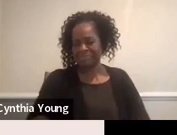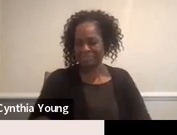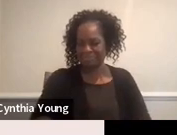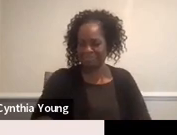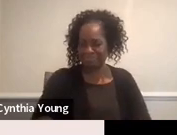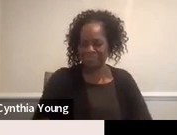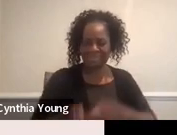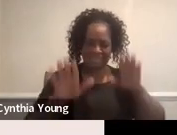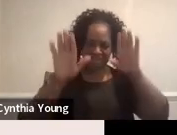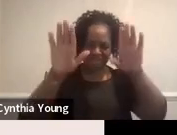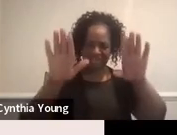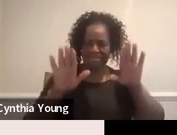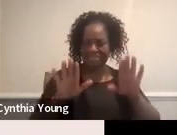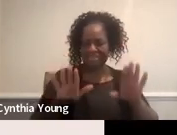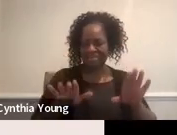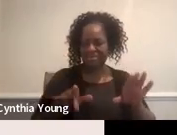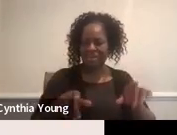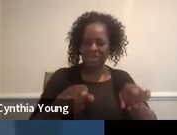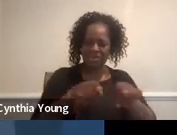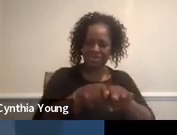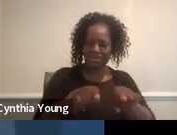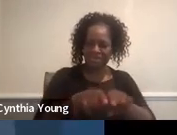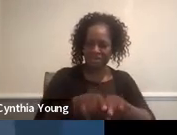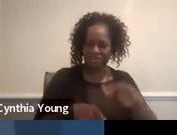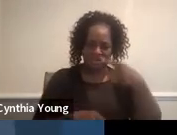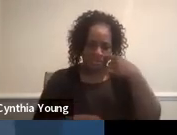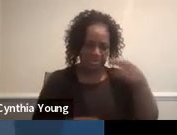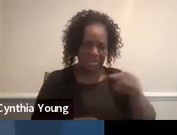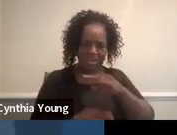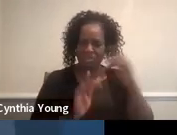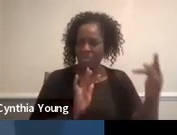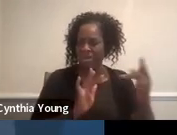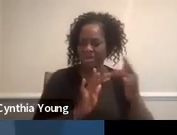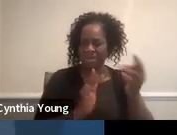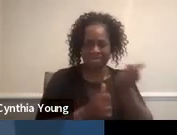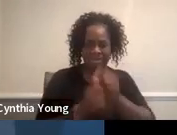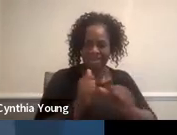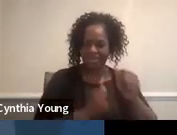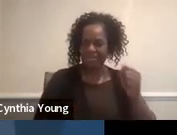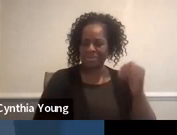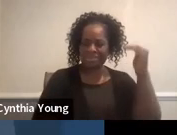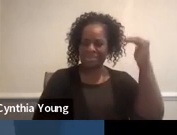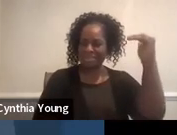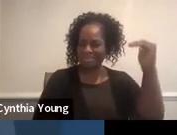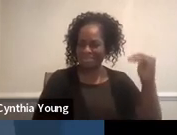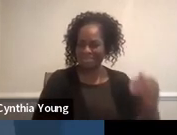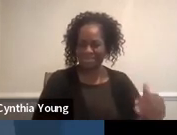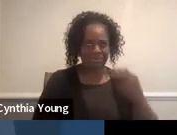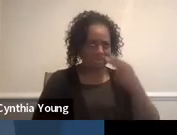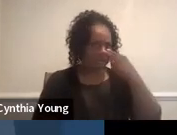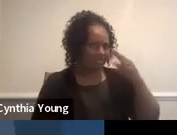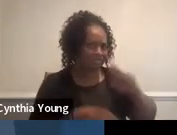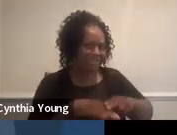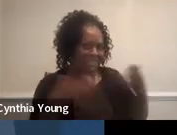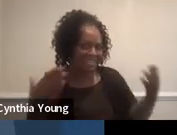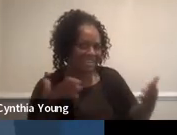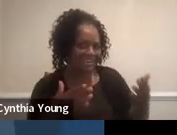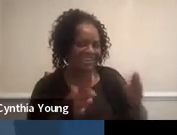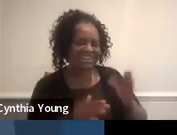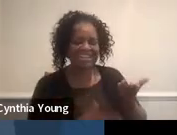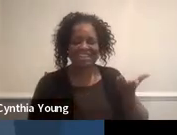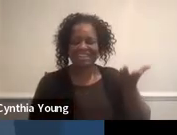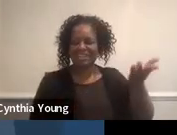Awesome. And if you would like to get in touch with any of us, because we are so much fun, here is our